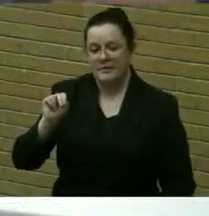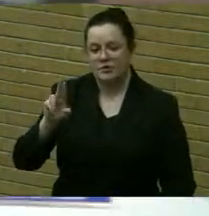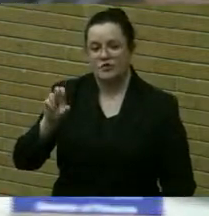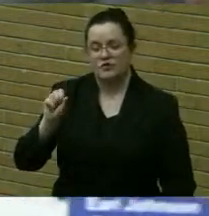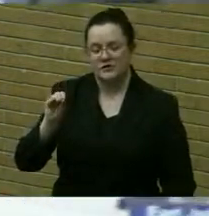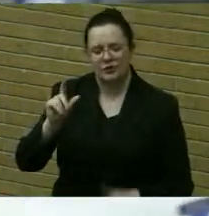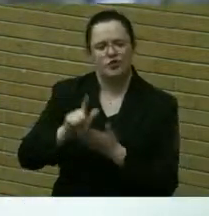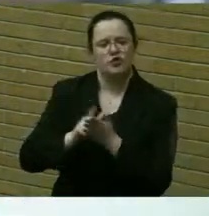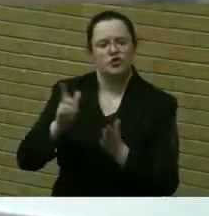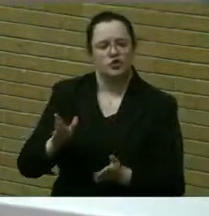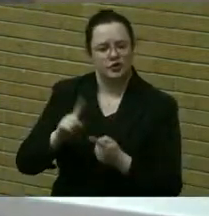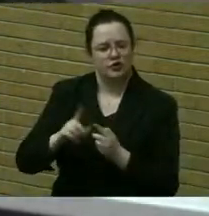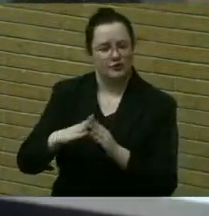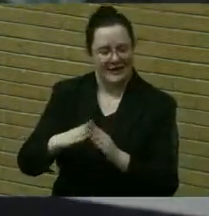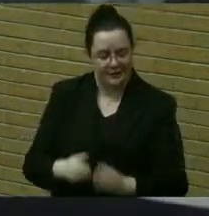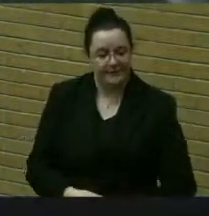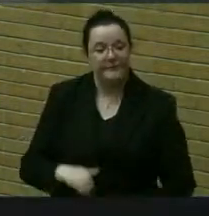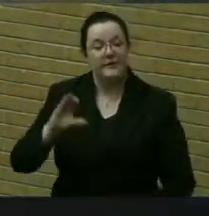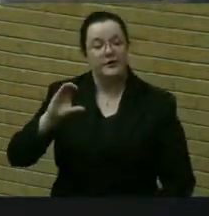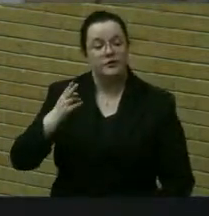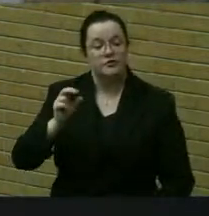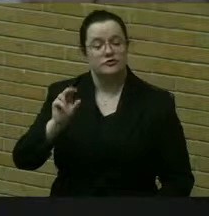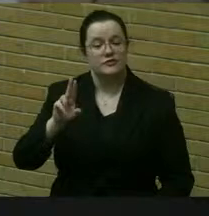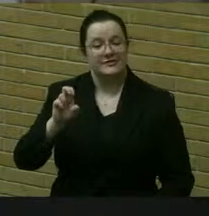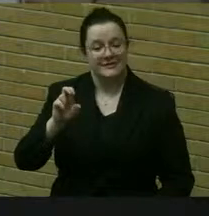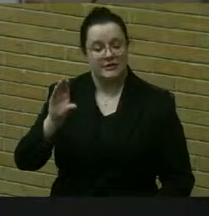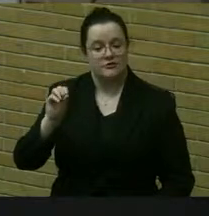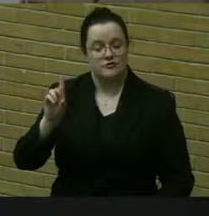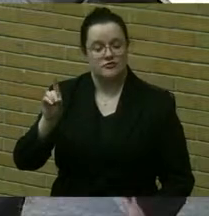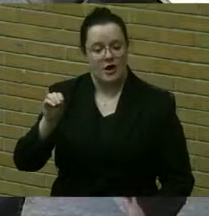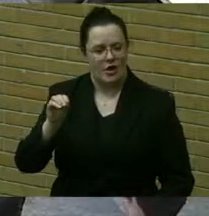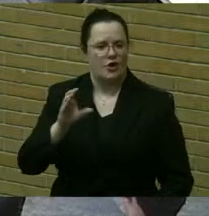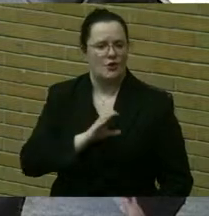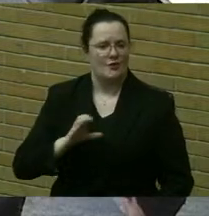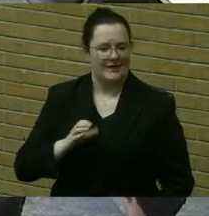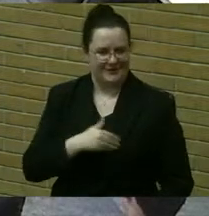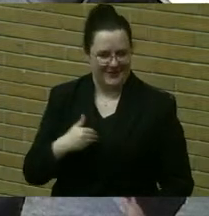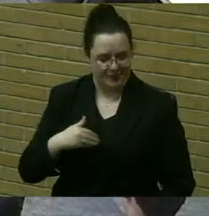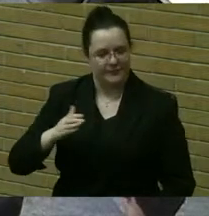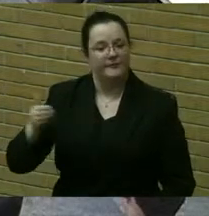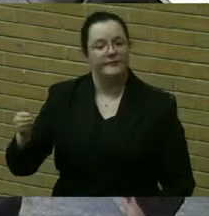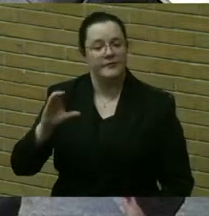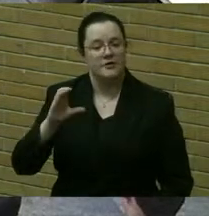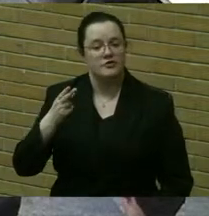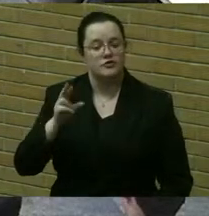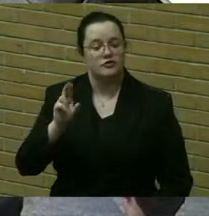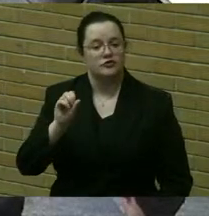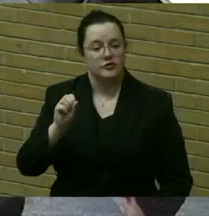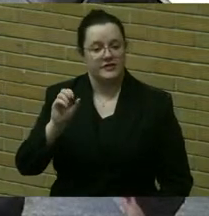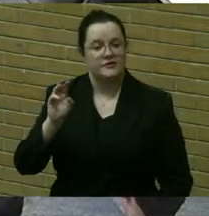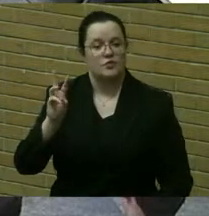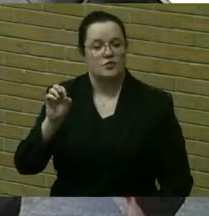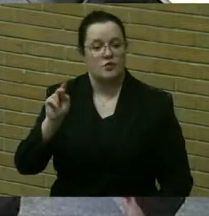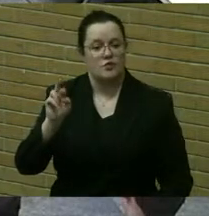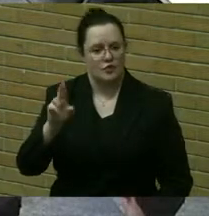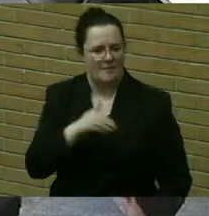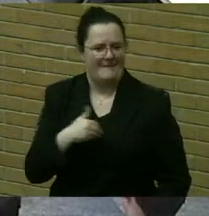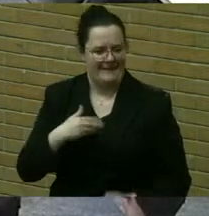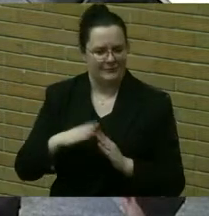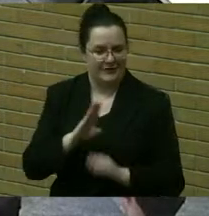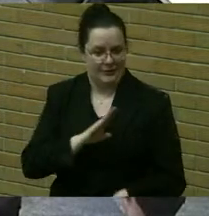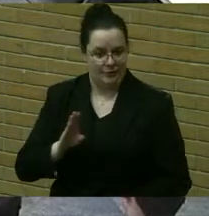I'm Christine Corrado. I'm a Council Member. Chris Werner, Member of the Town Board. Bill Mailey, Town Supervisor.